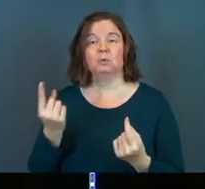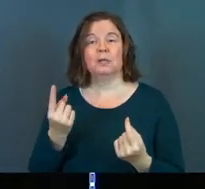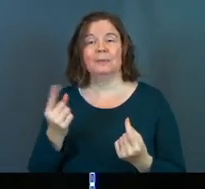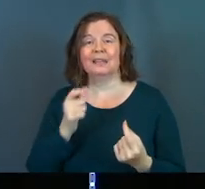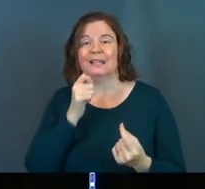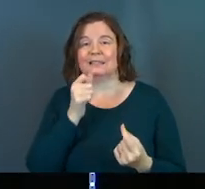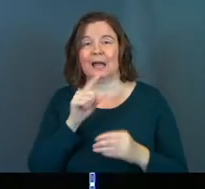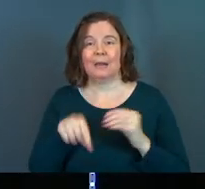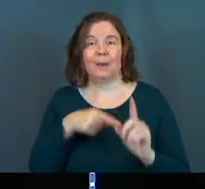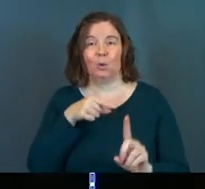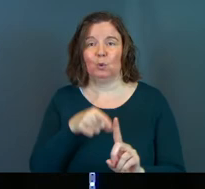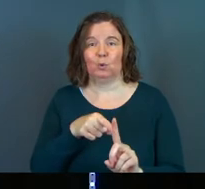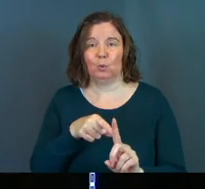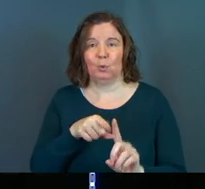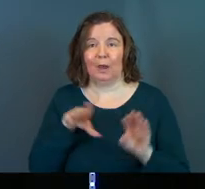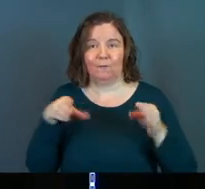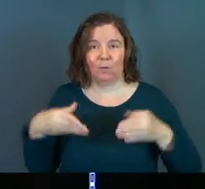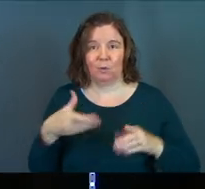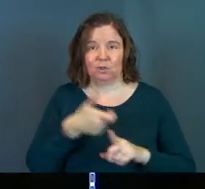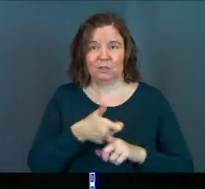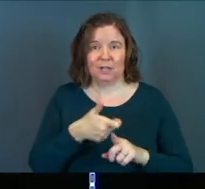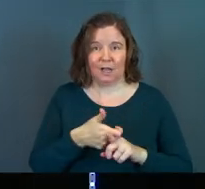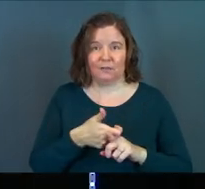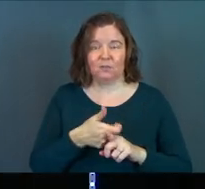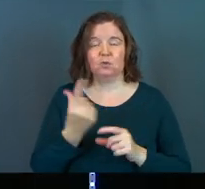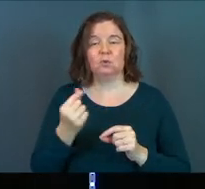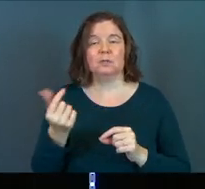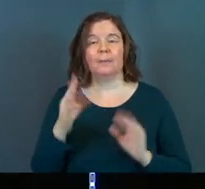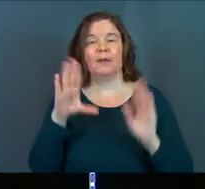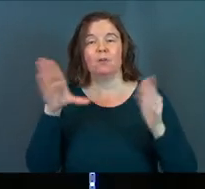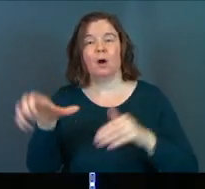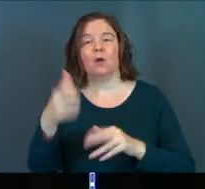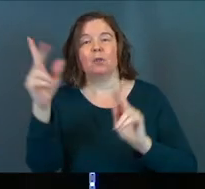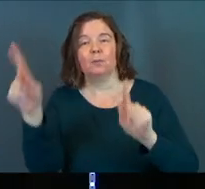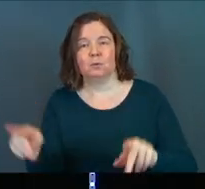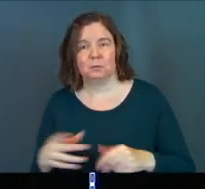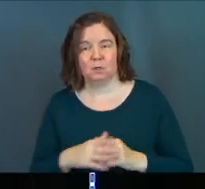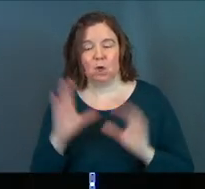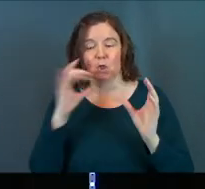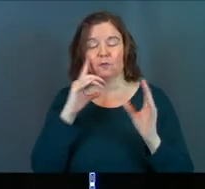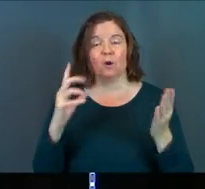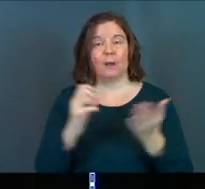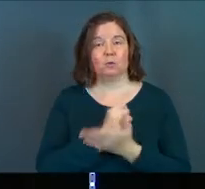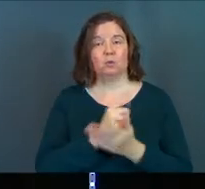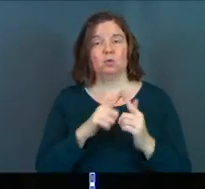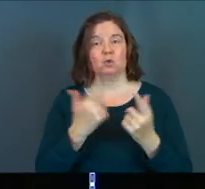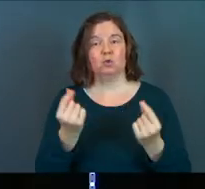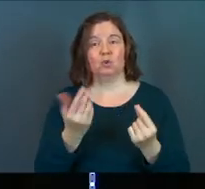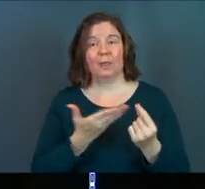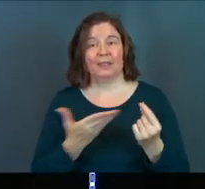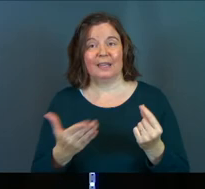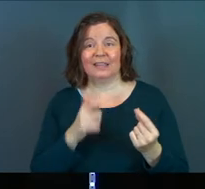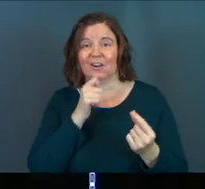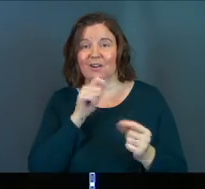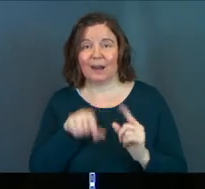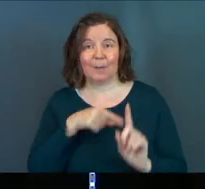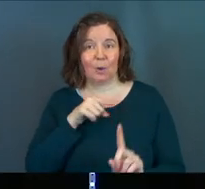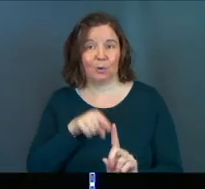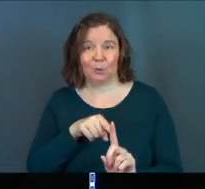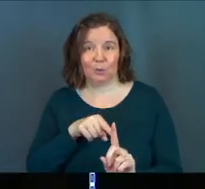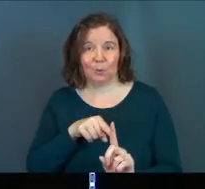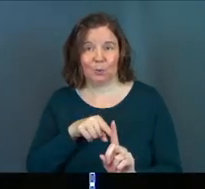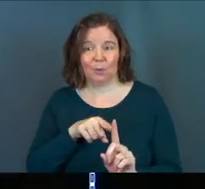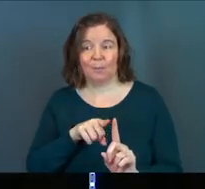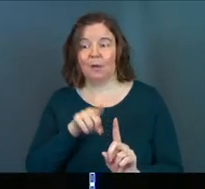something that's not about you. When you leave today throughout this week, look for opportunities to do things that are not about you.